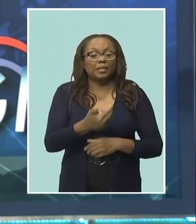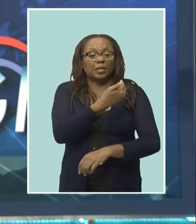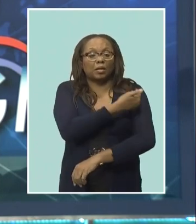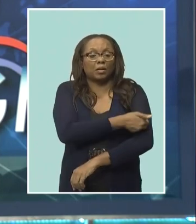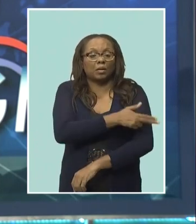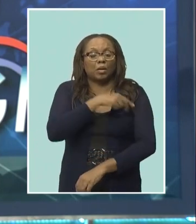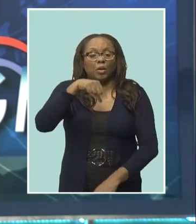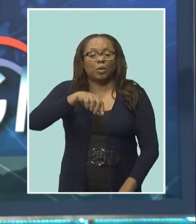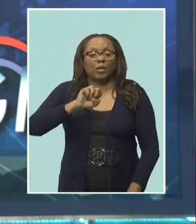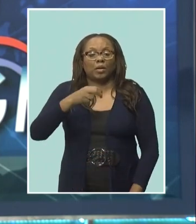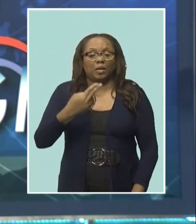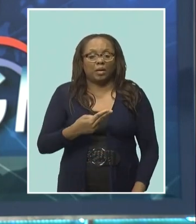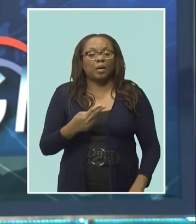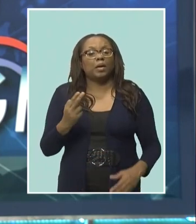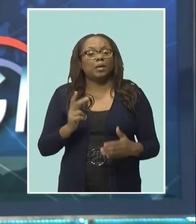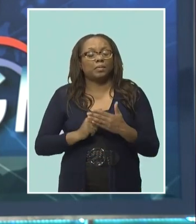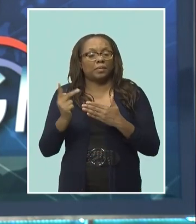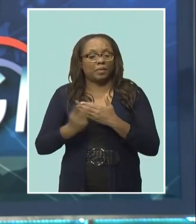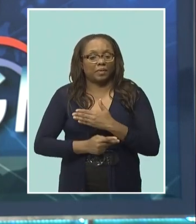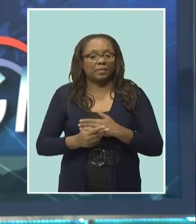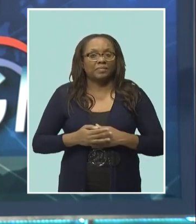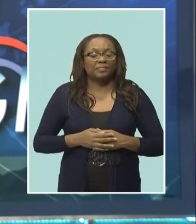restarts its joint replacement program.